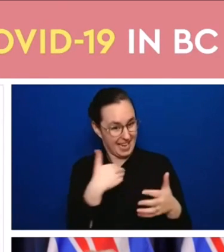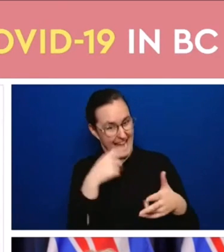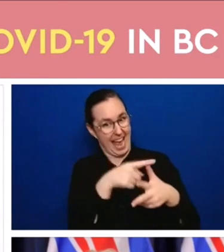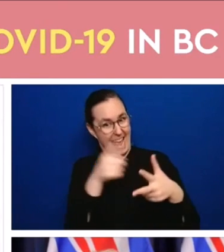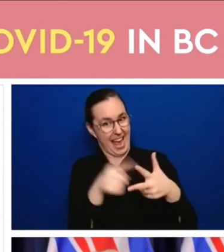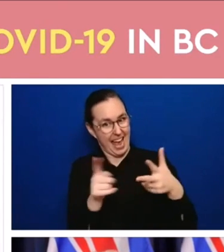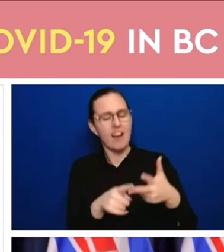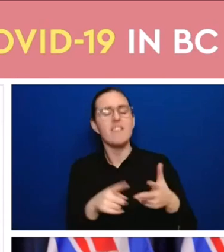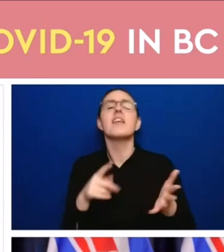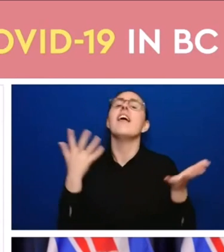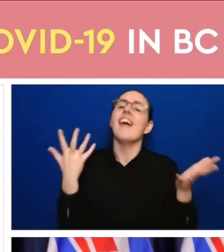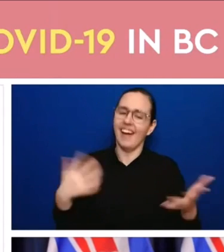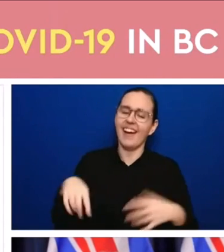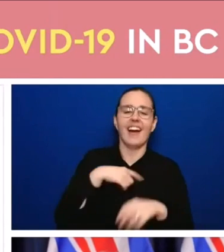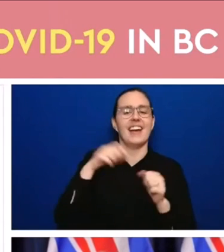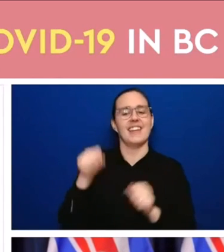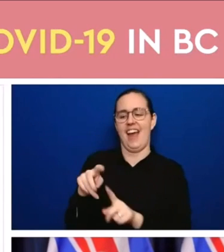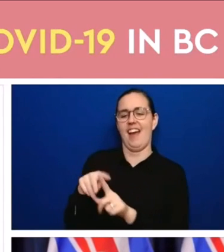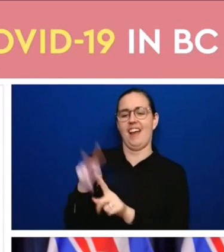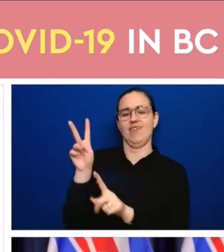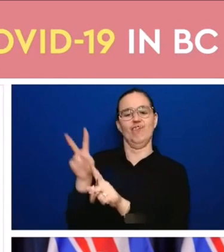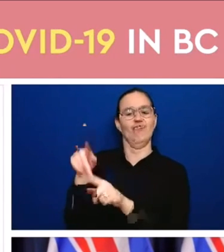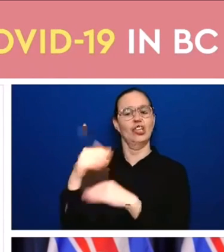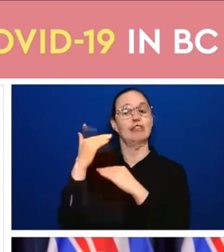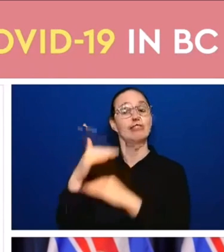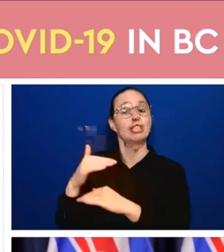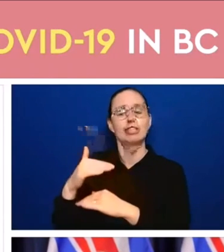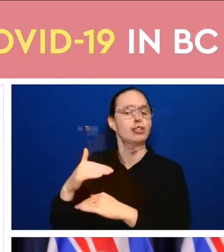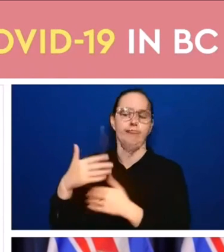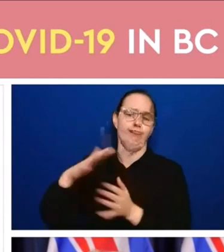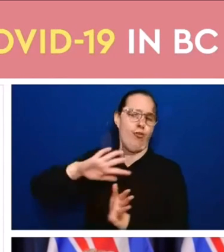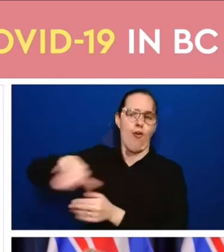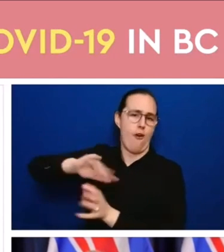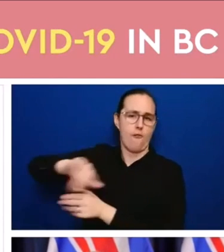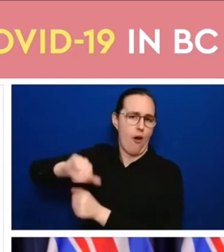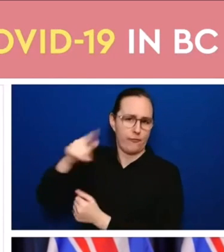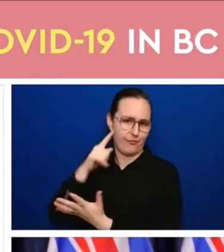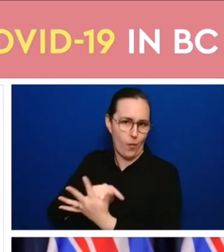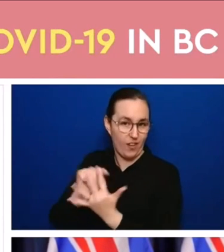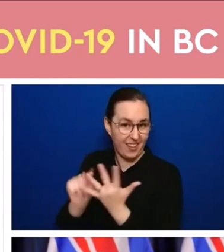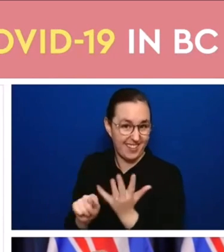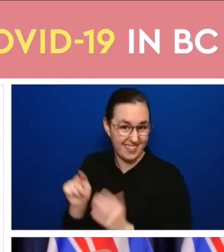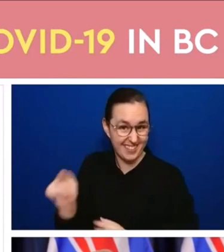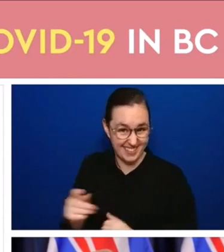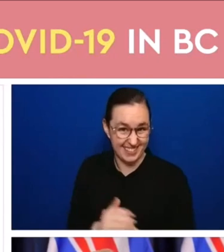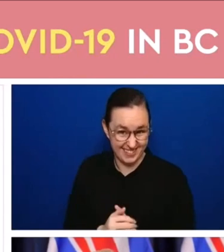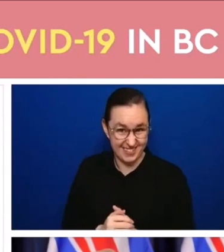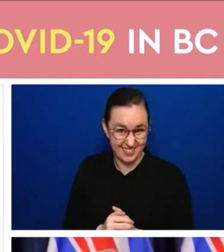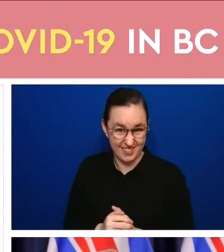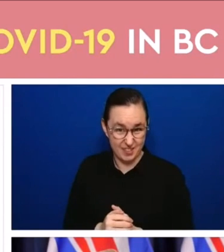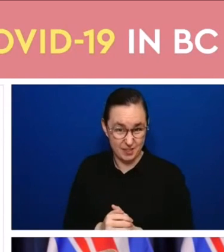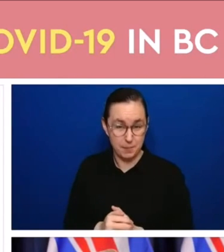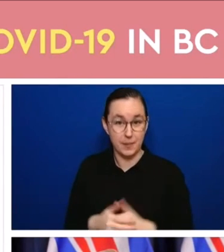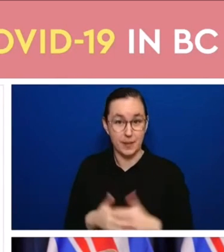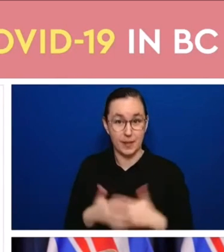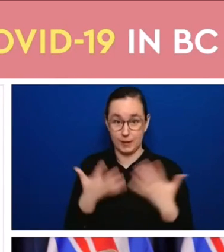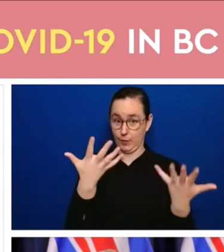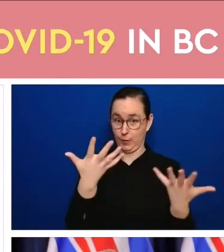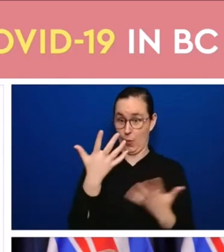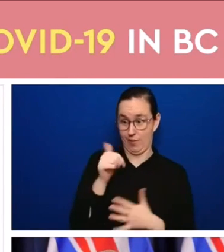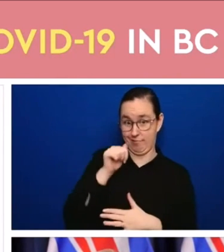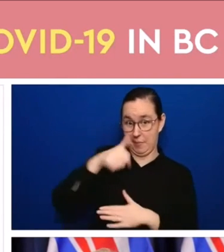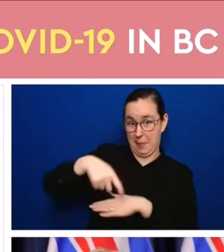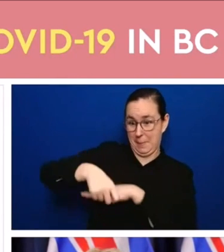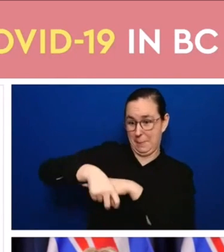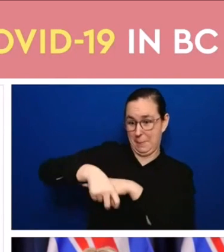for most people that will start on Thursday morning the 17th although at midnight on February